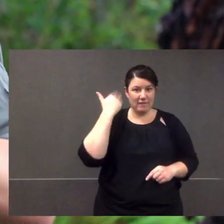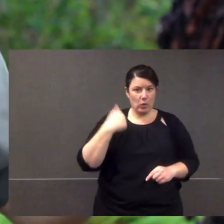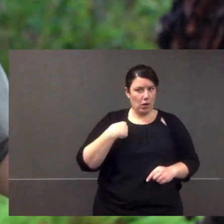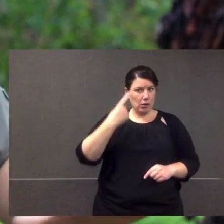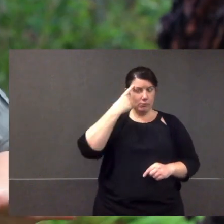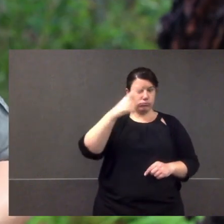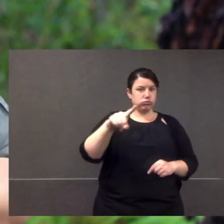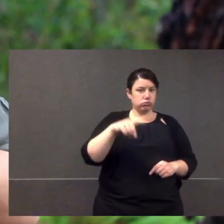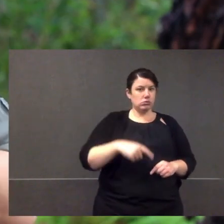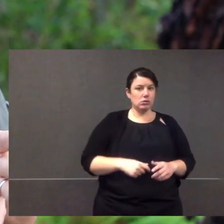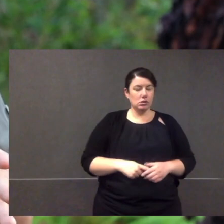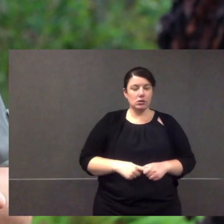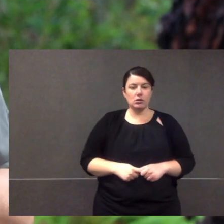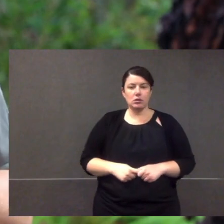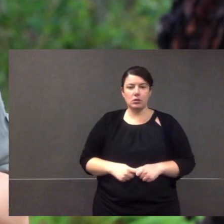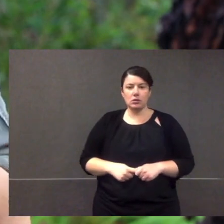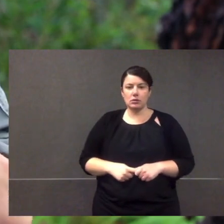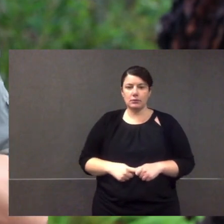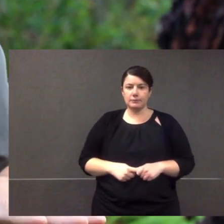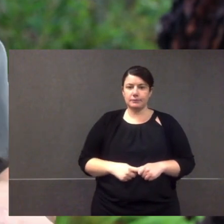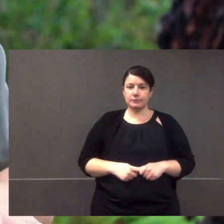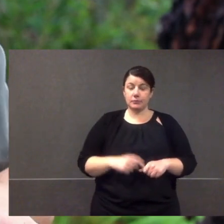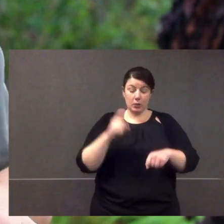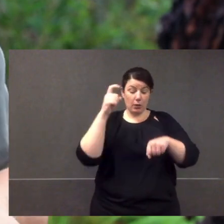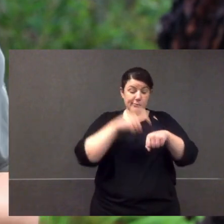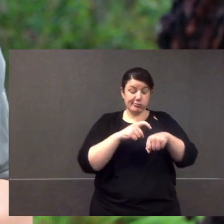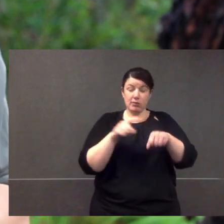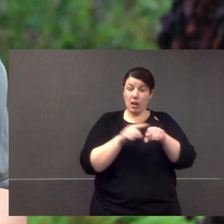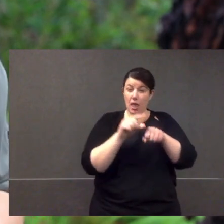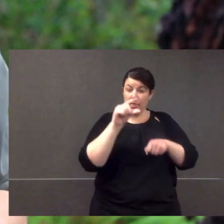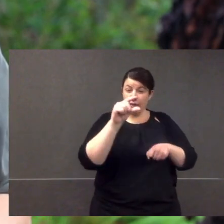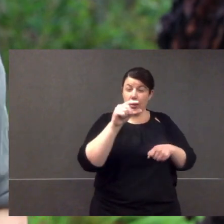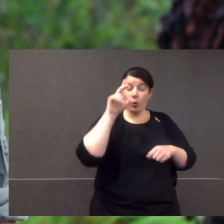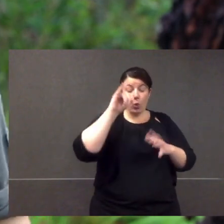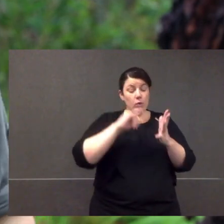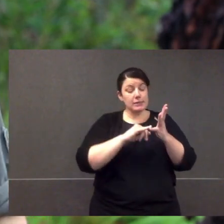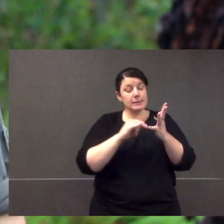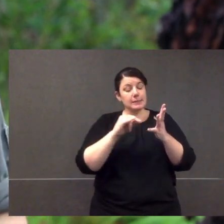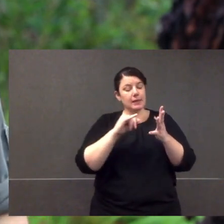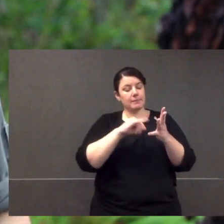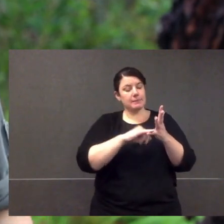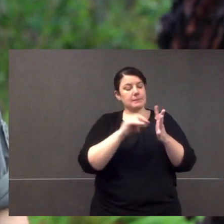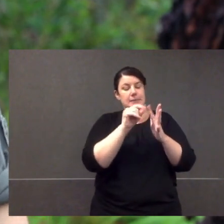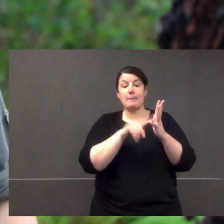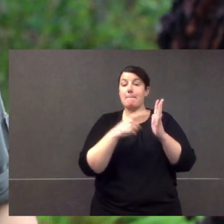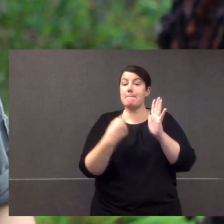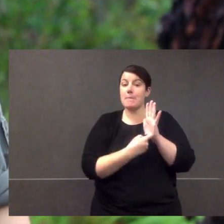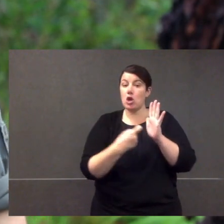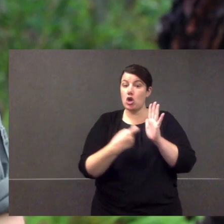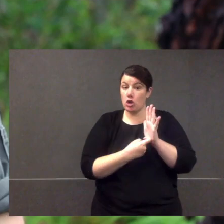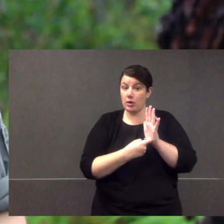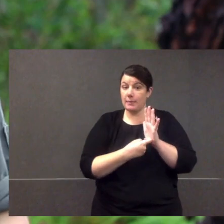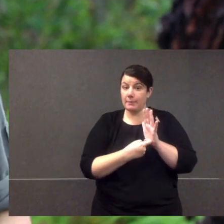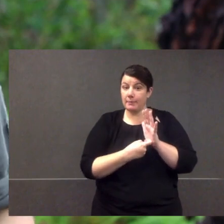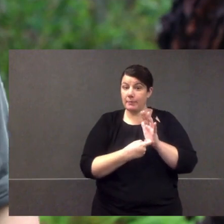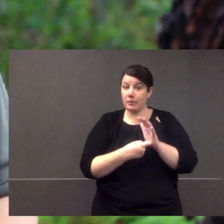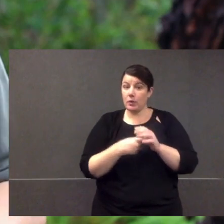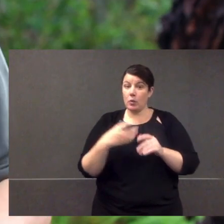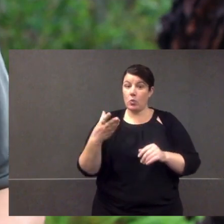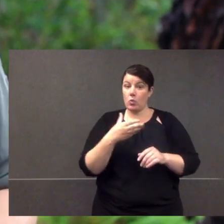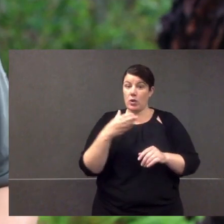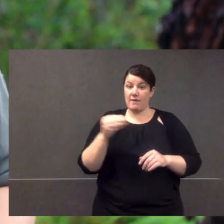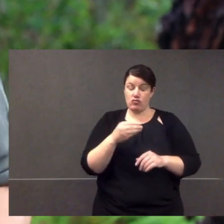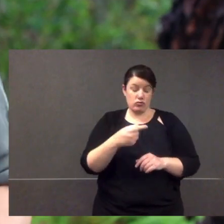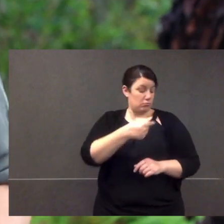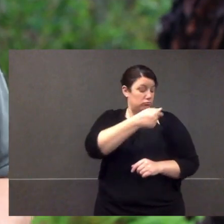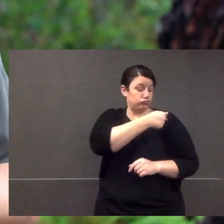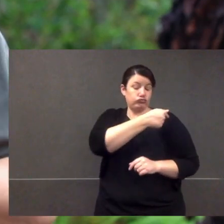I've never, ever been spurred by a platypus, and I never would. And the spur is about this long. Maybe you could look it up. It's a little